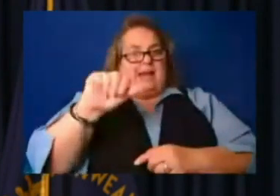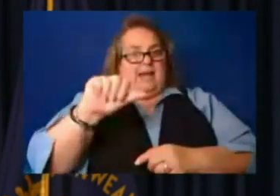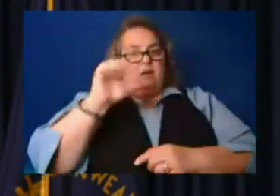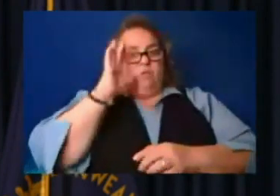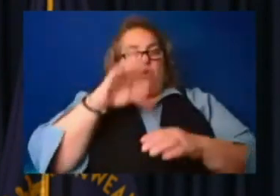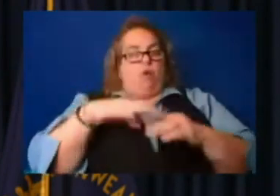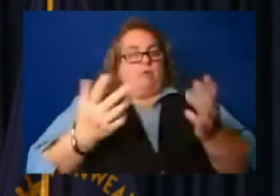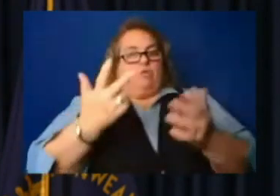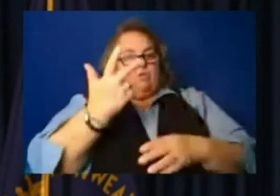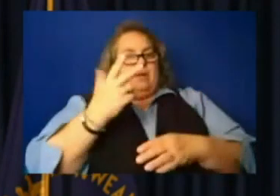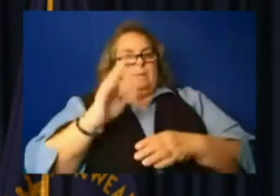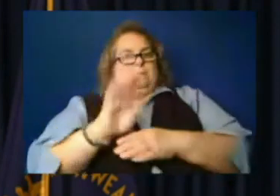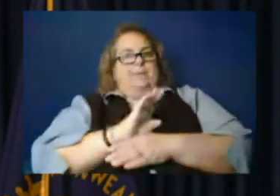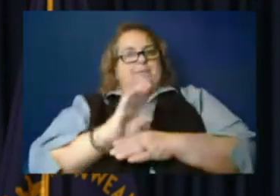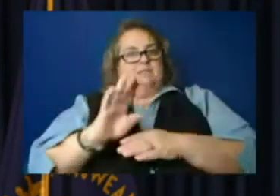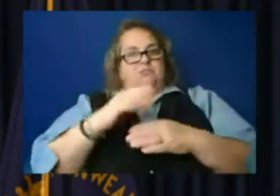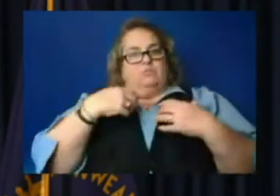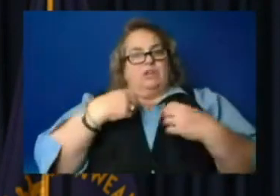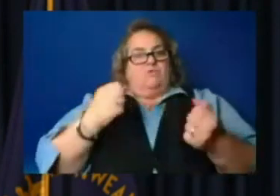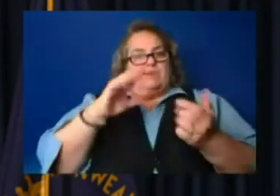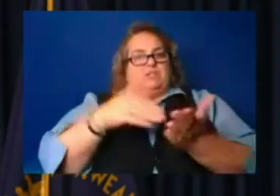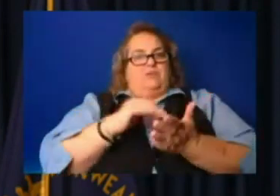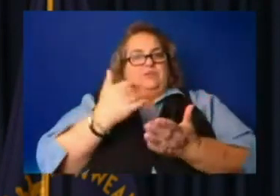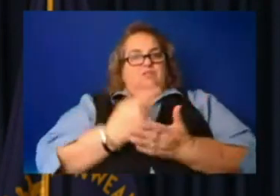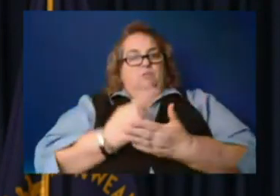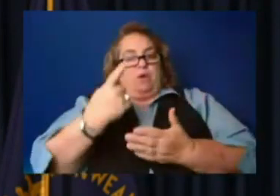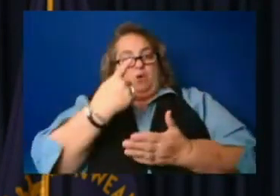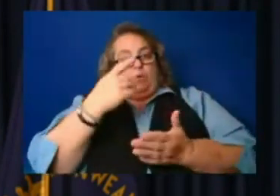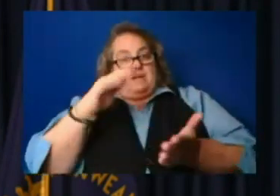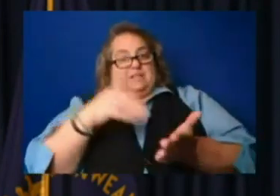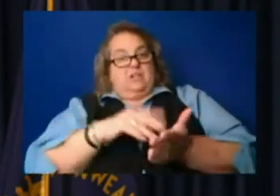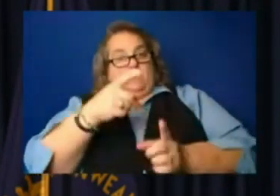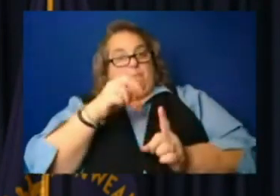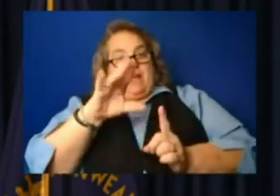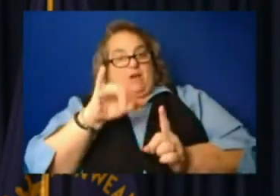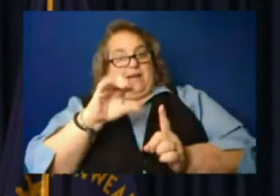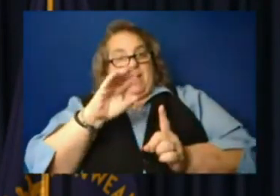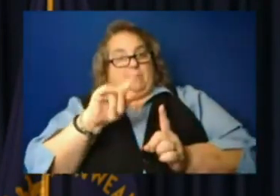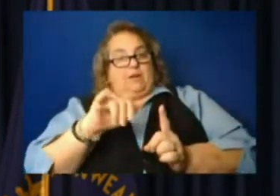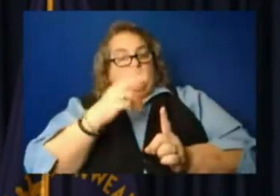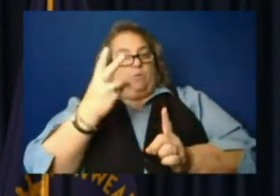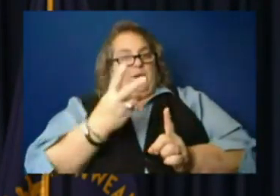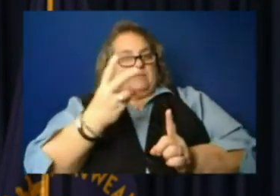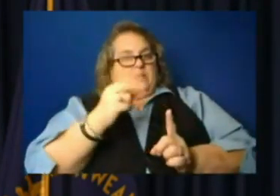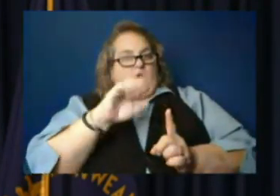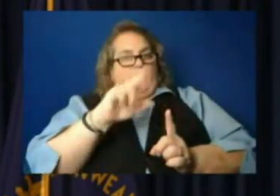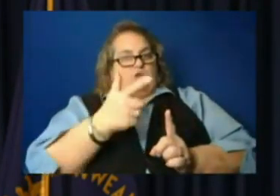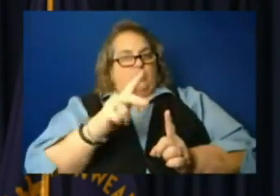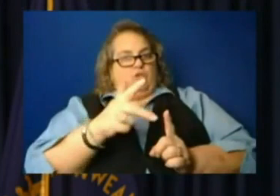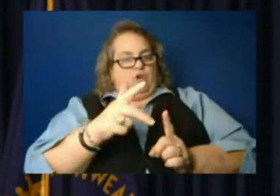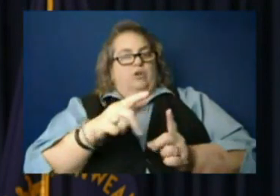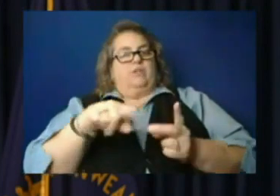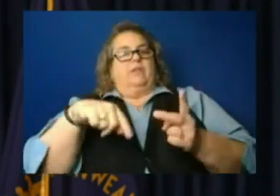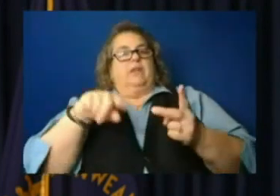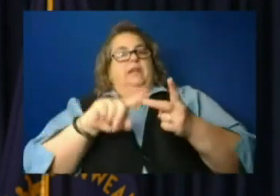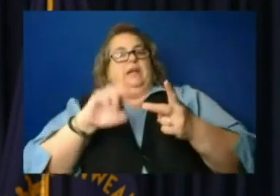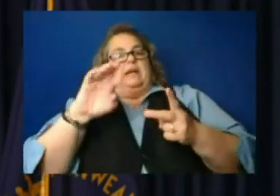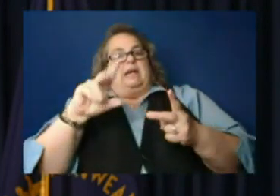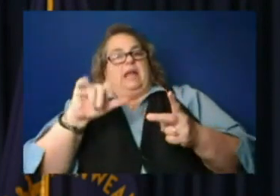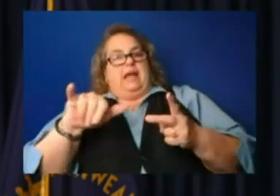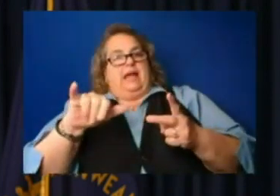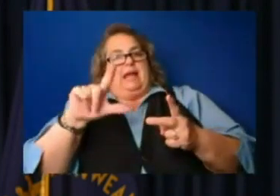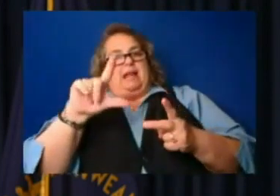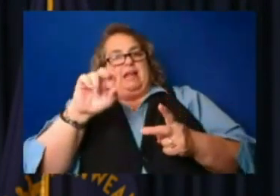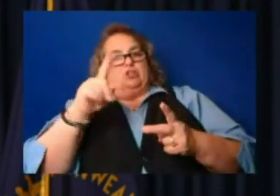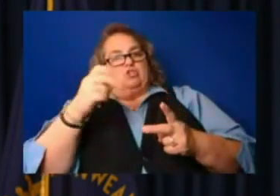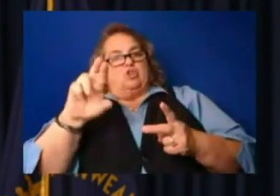week. One center opens in Perry County Wednesday, August 3rd, and then in Clay and Letcher counties on Thursday,